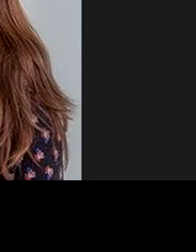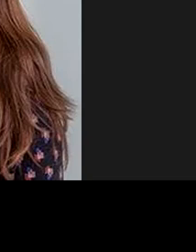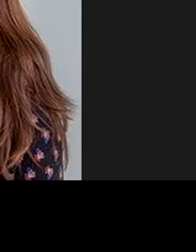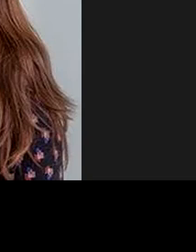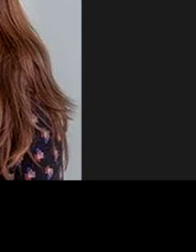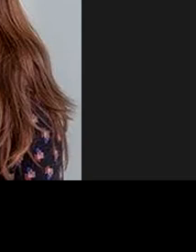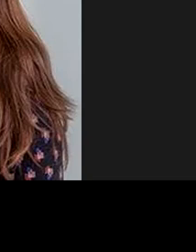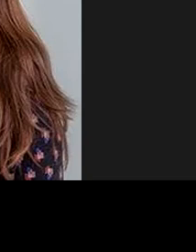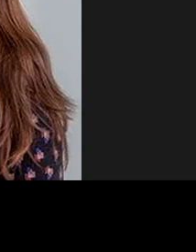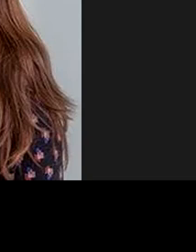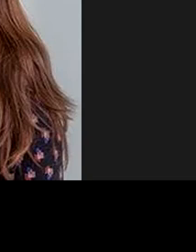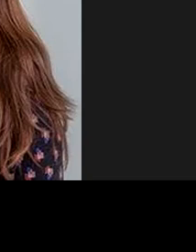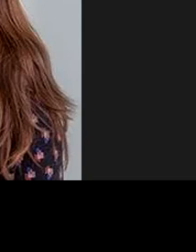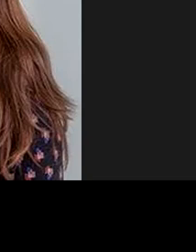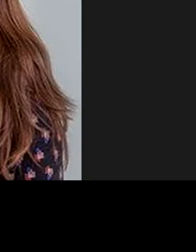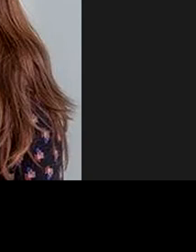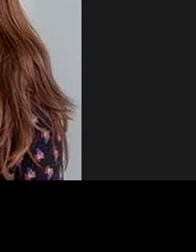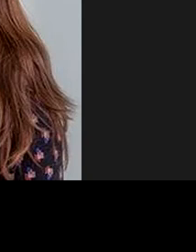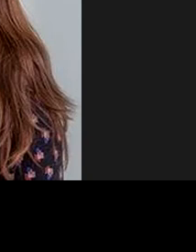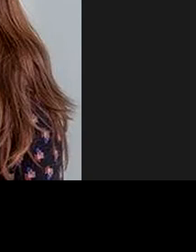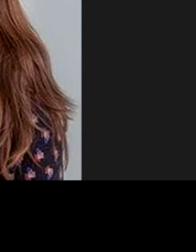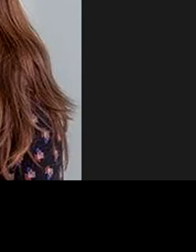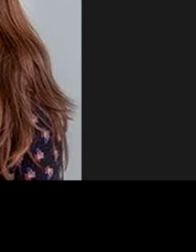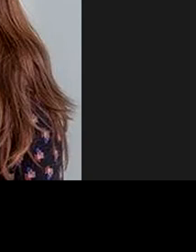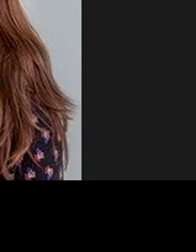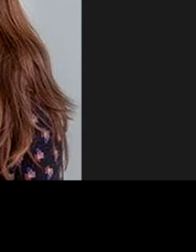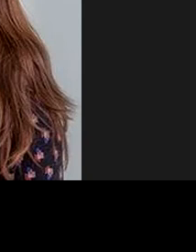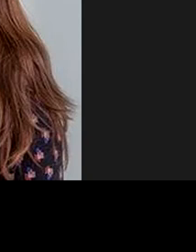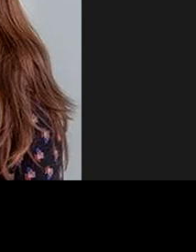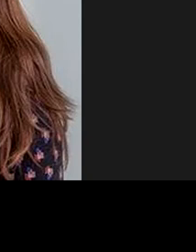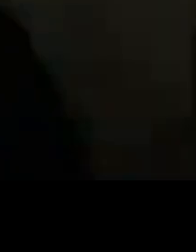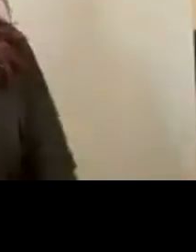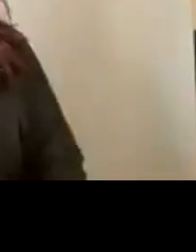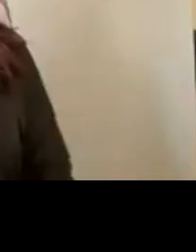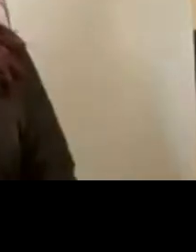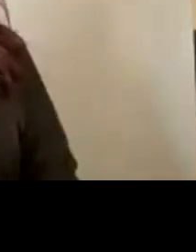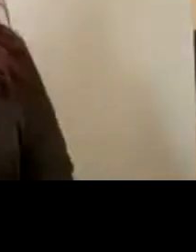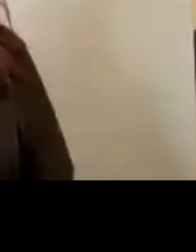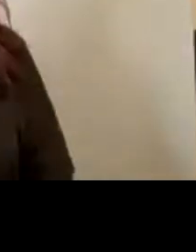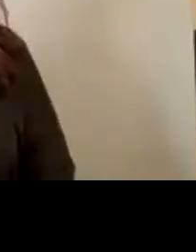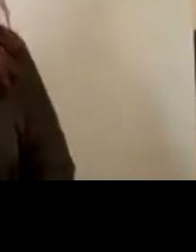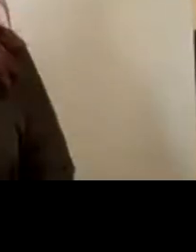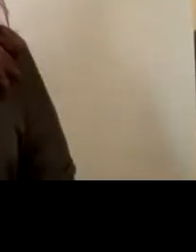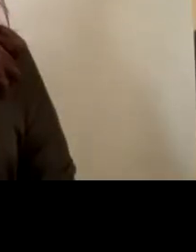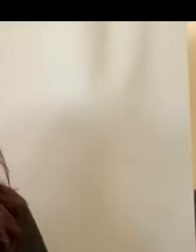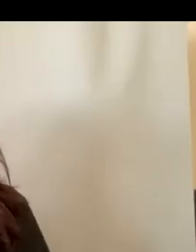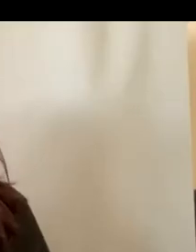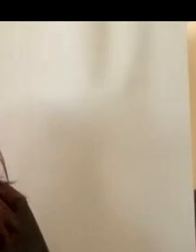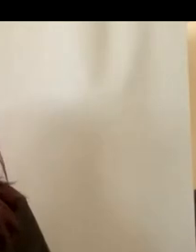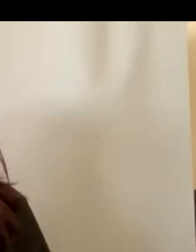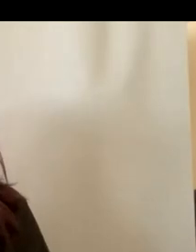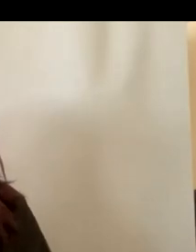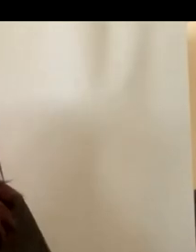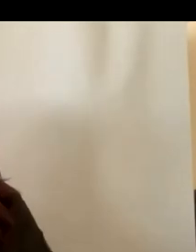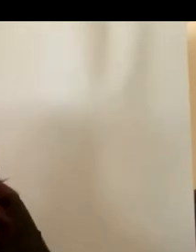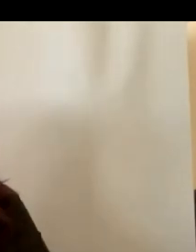is if we just kept going um if that was okay for everyone um uh i hope that is i